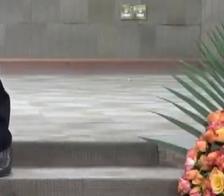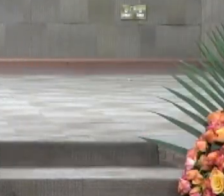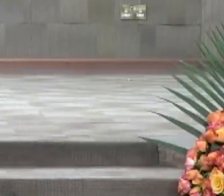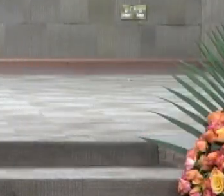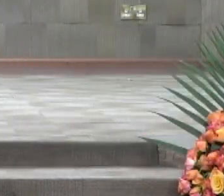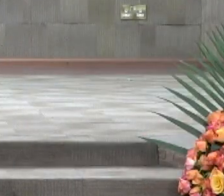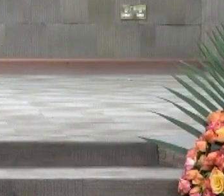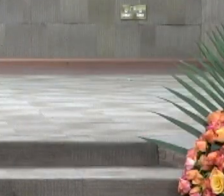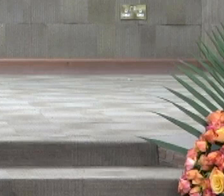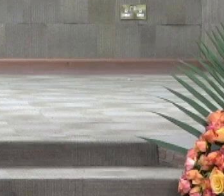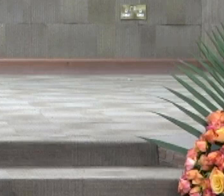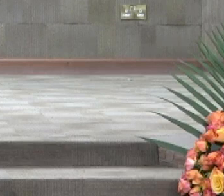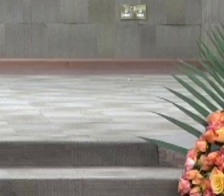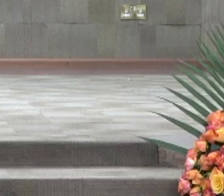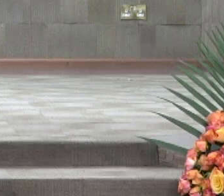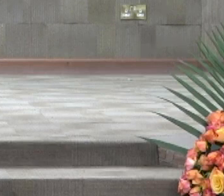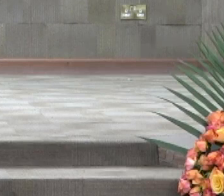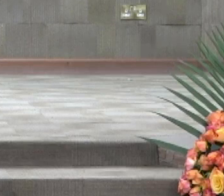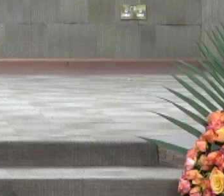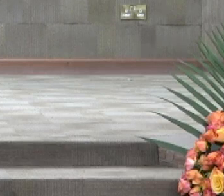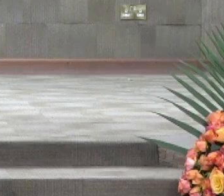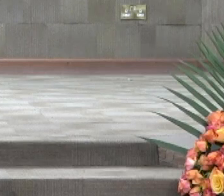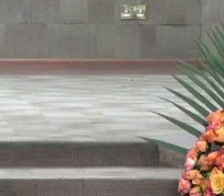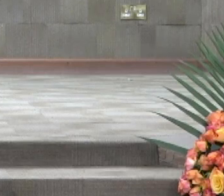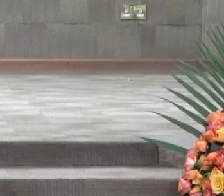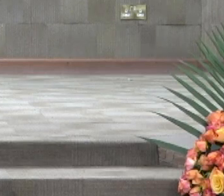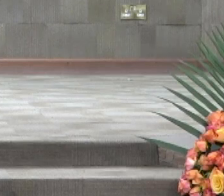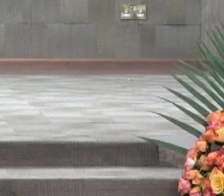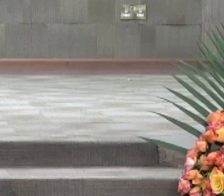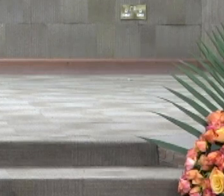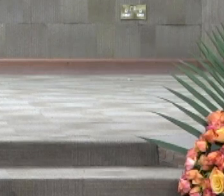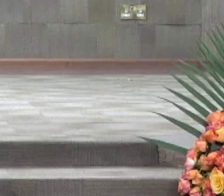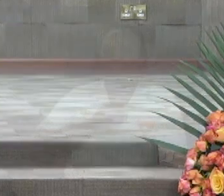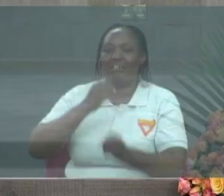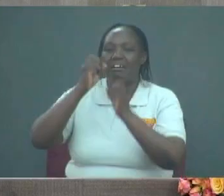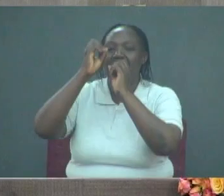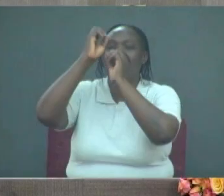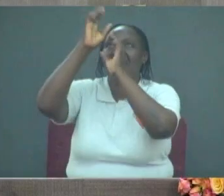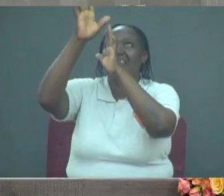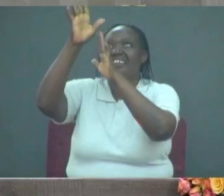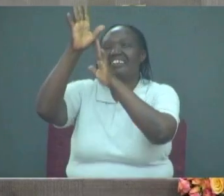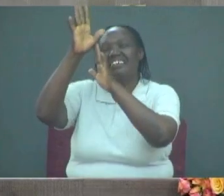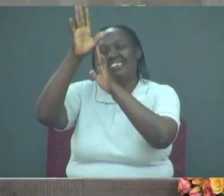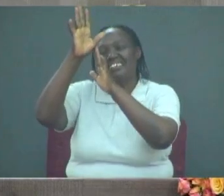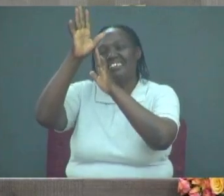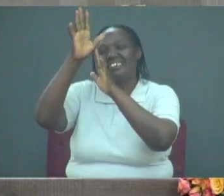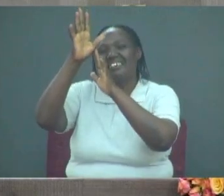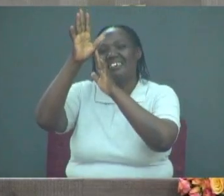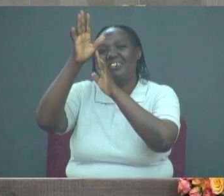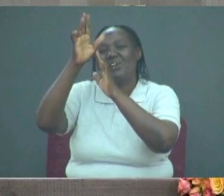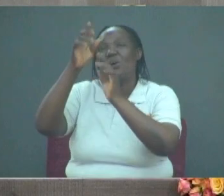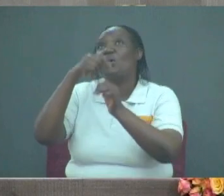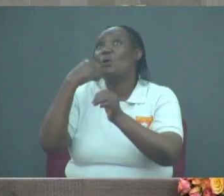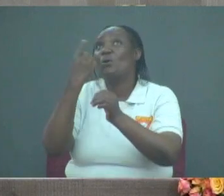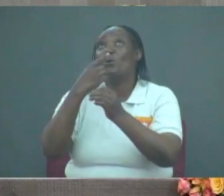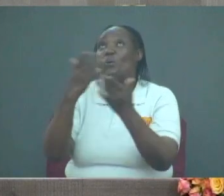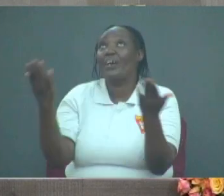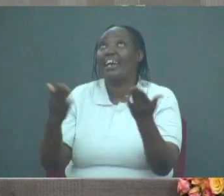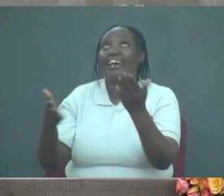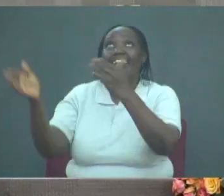Okay. Thank you. So, our Father, who art in heaven,